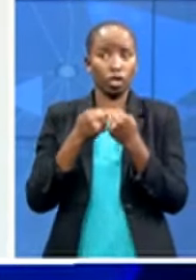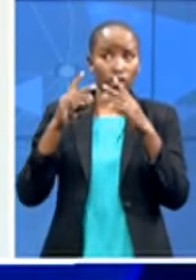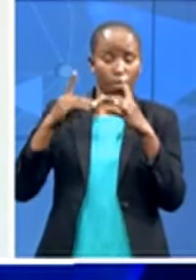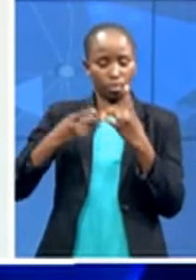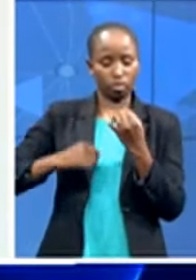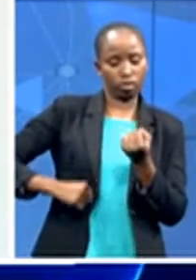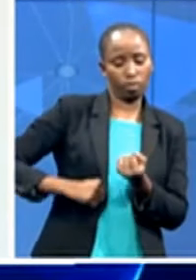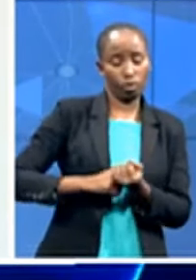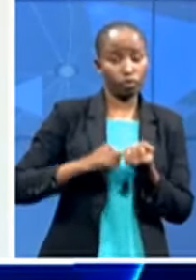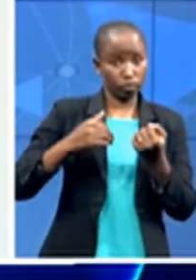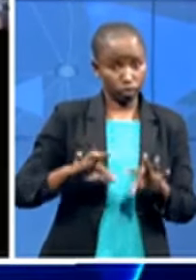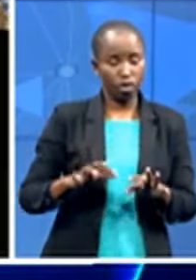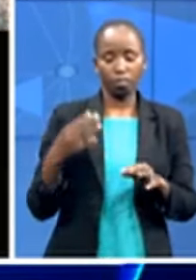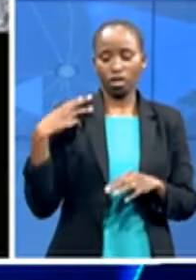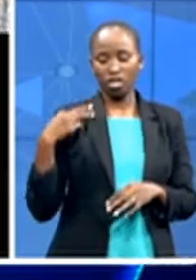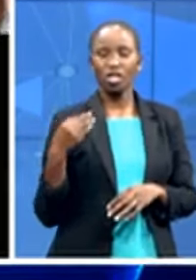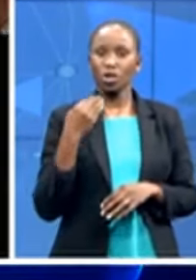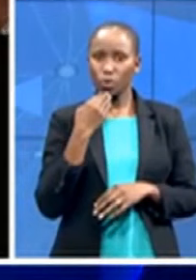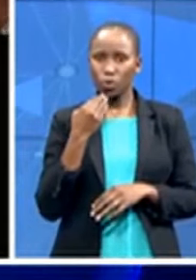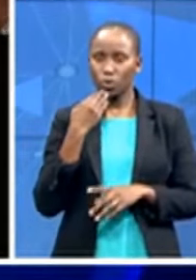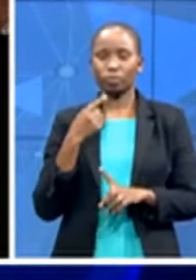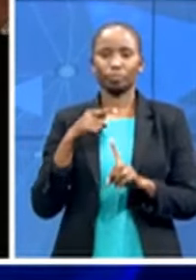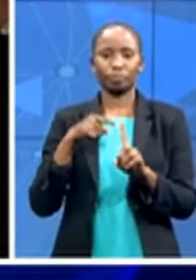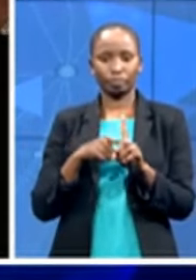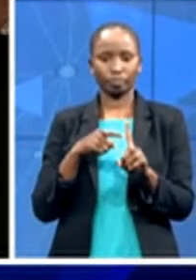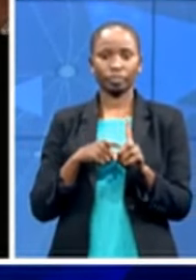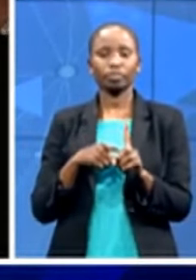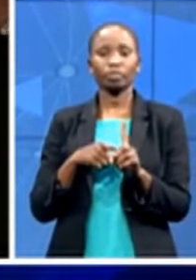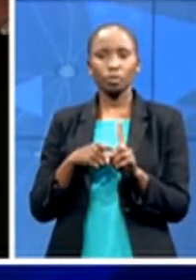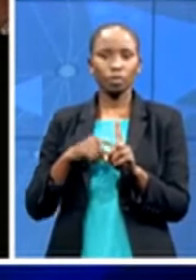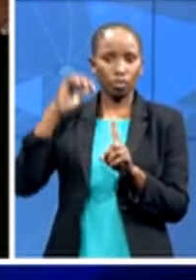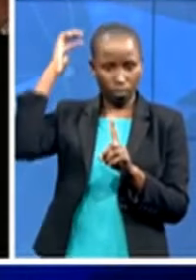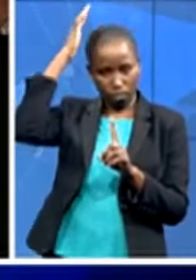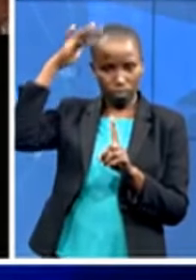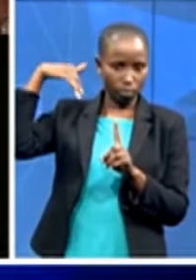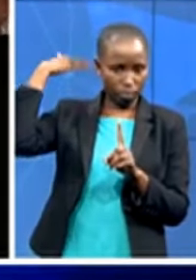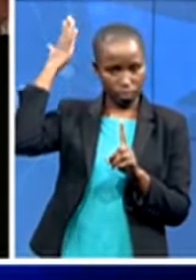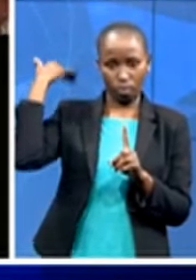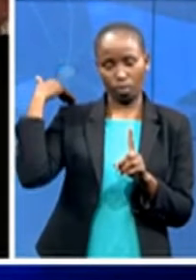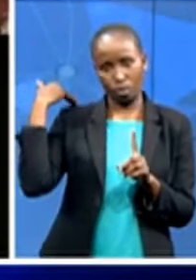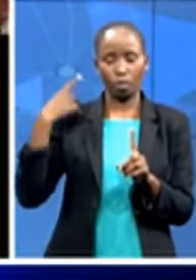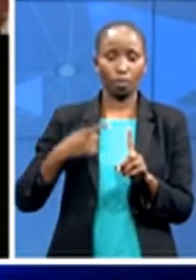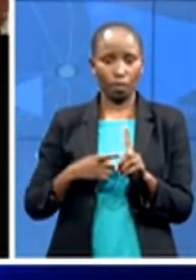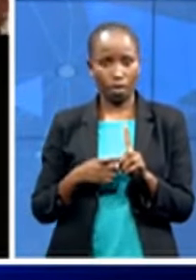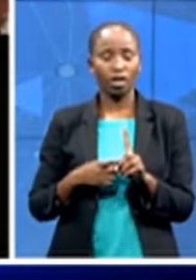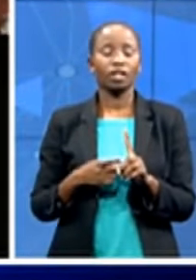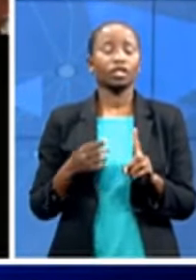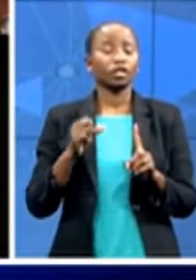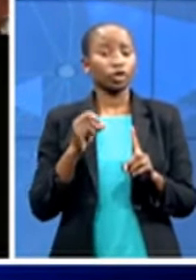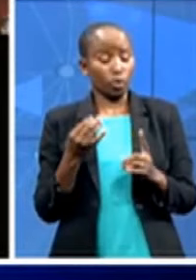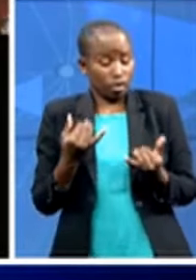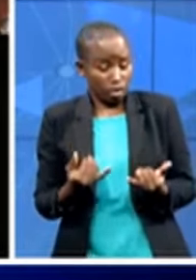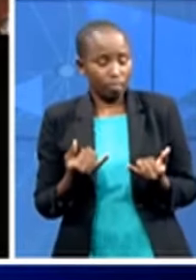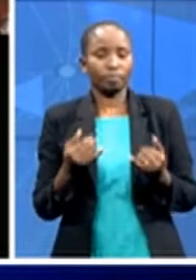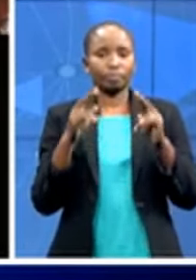so and also nationally he's got that particular track record he has been